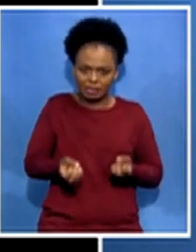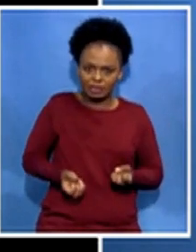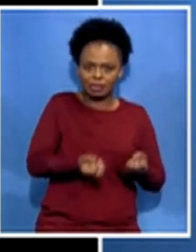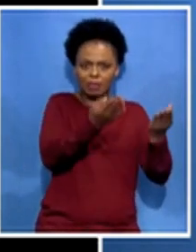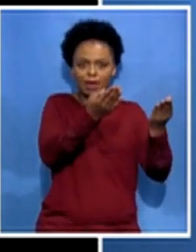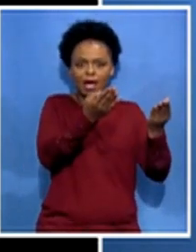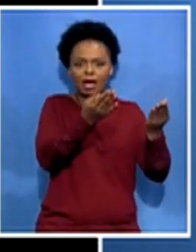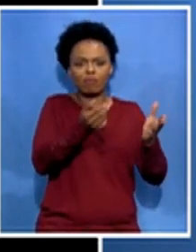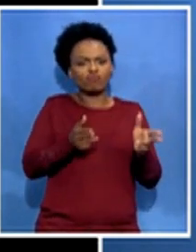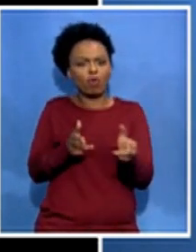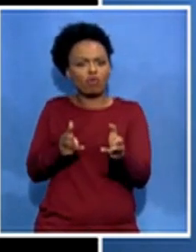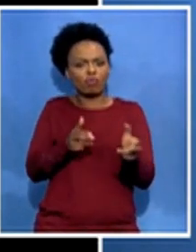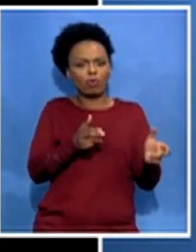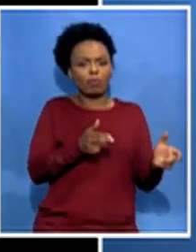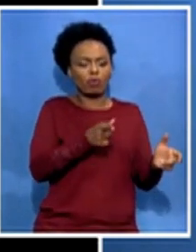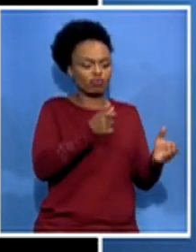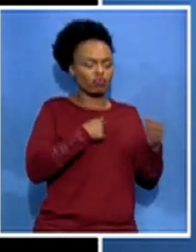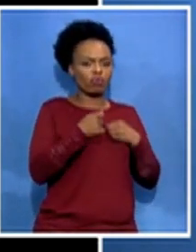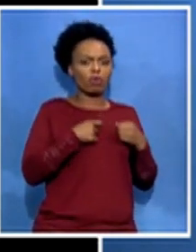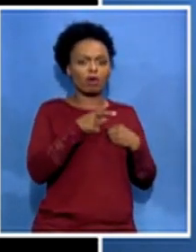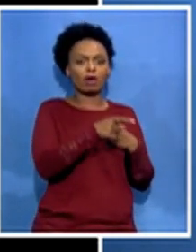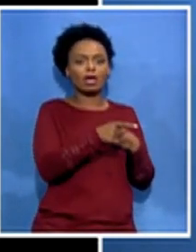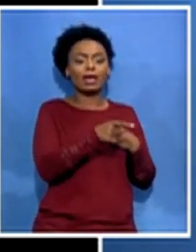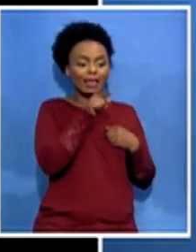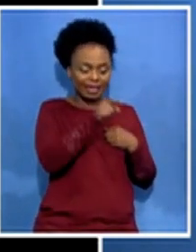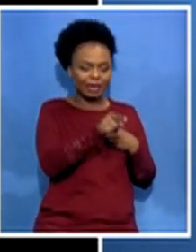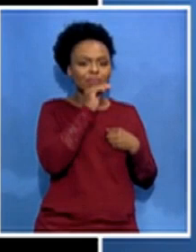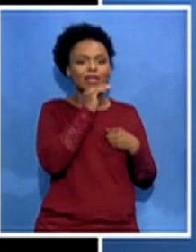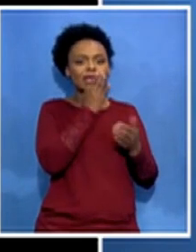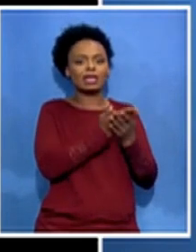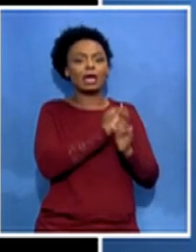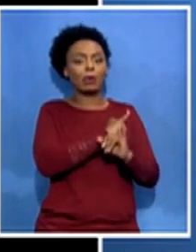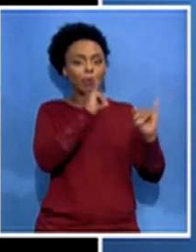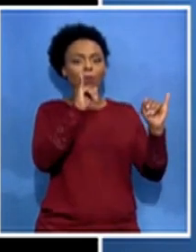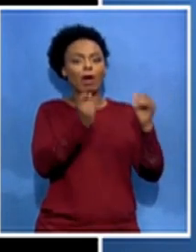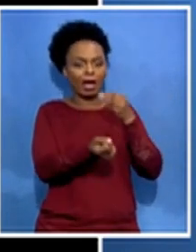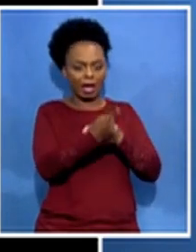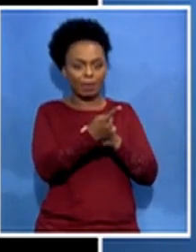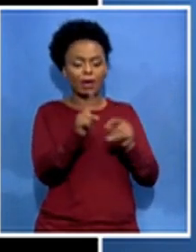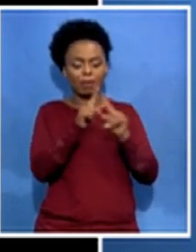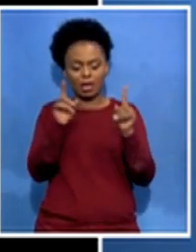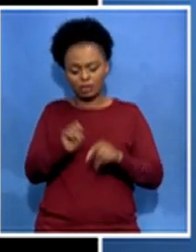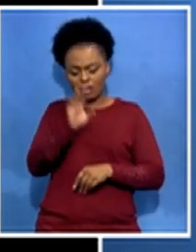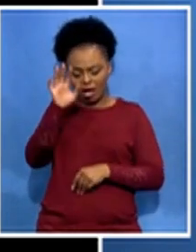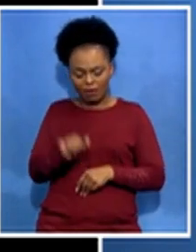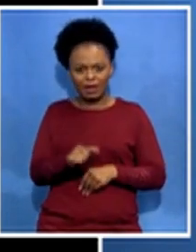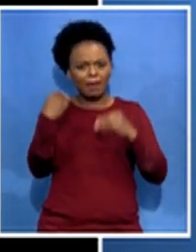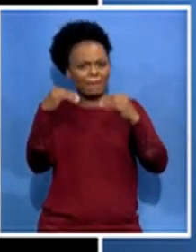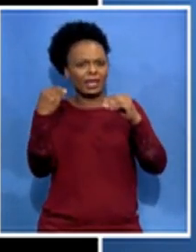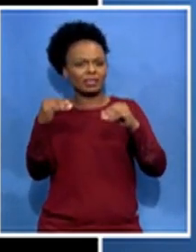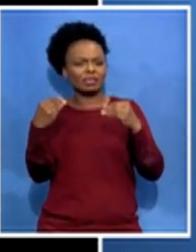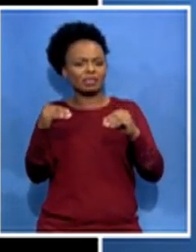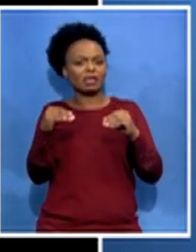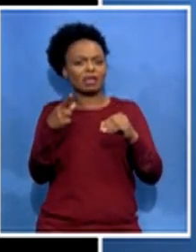lead to a genocide but because south africa was busy with the preparations to elections